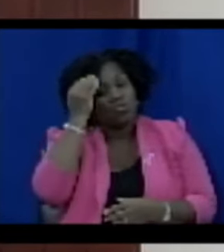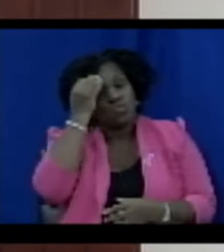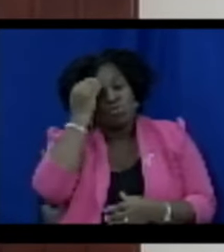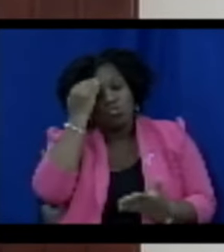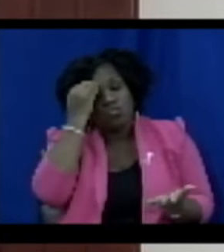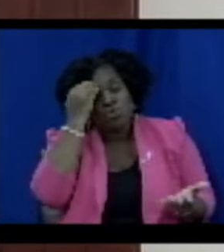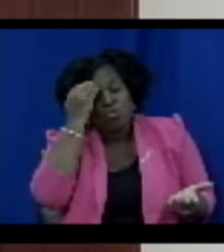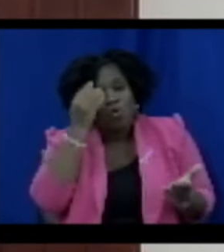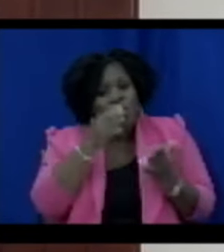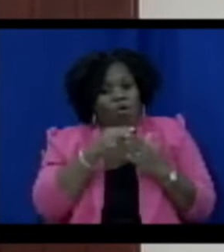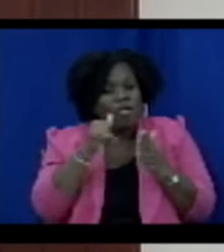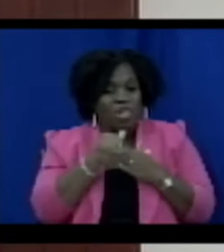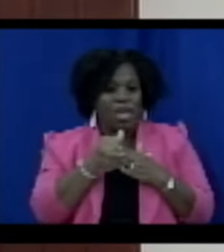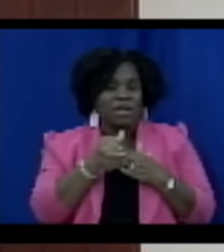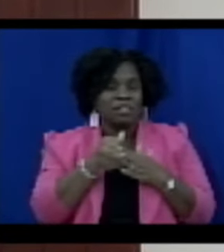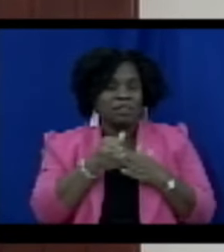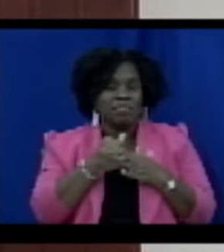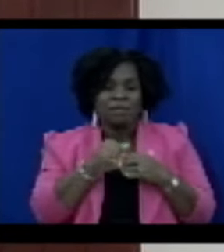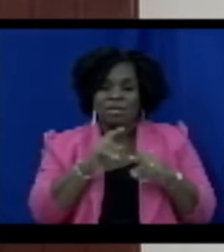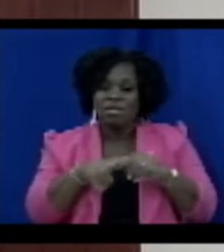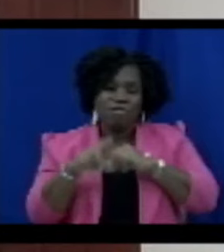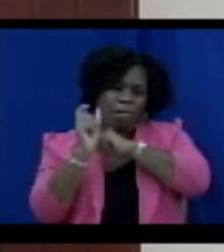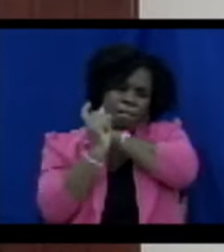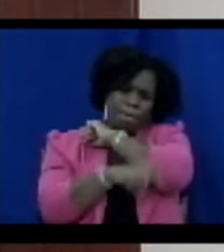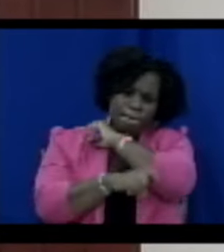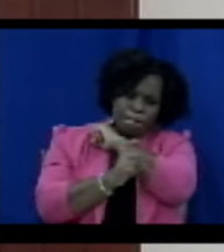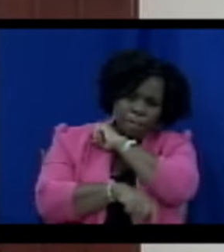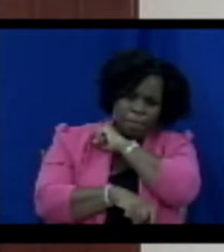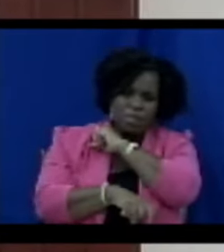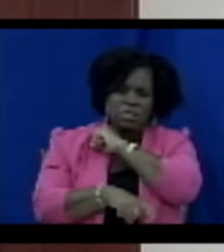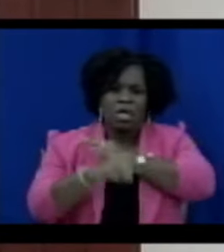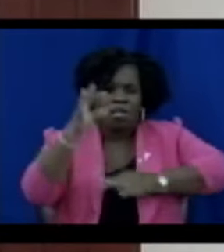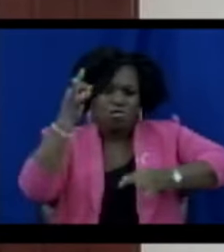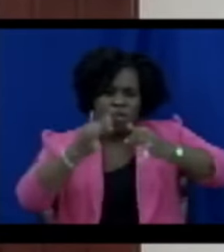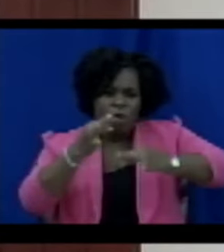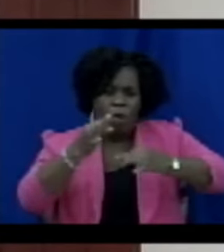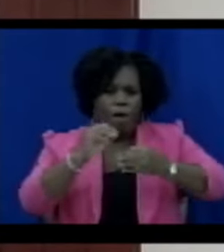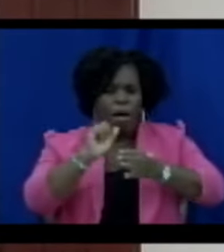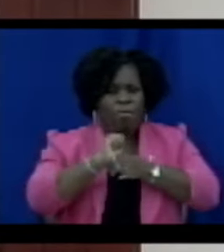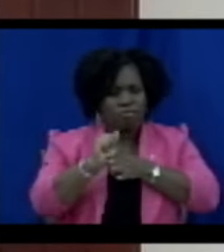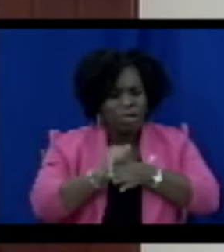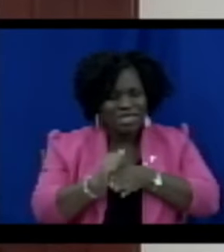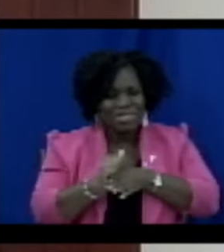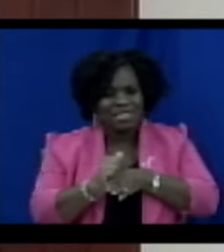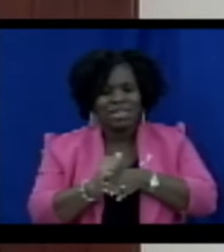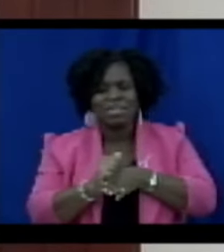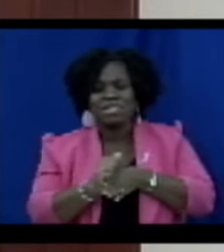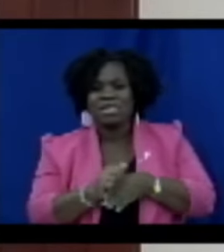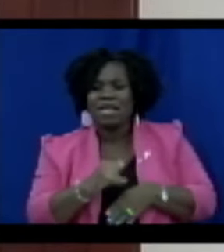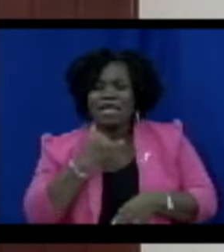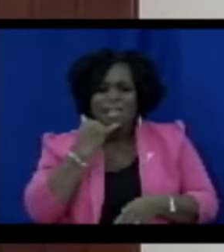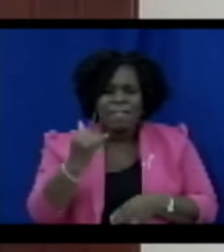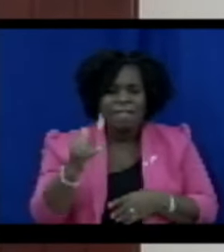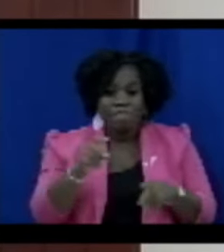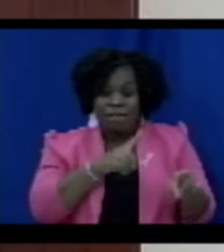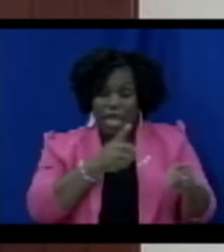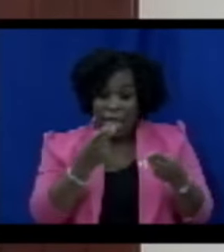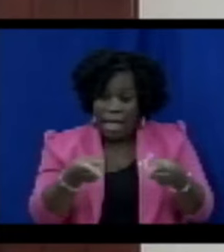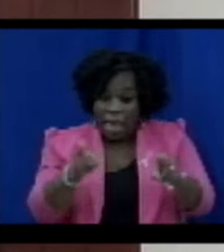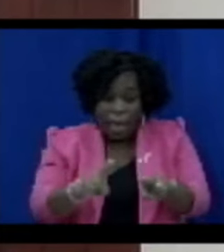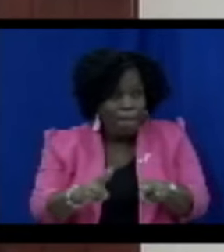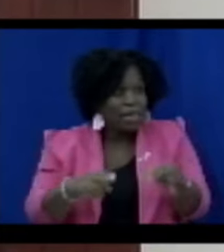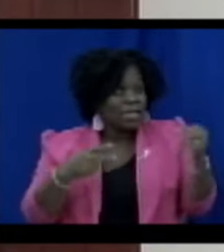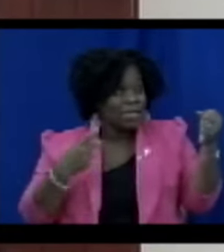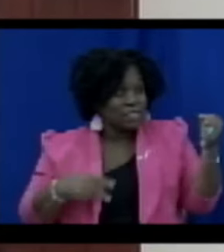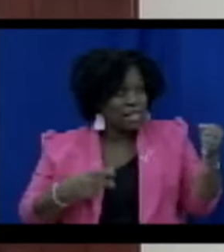prosecutorial practice. Unlawful conduct means conduct which, if it occurs in St. Christopher and Nevis,